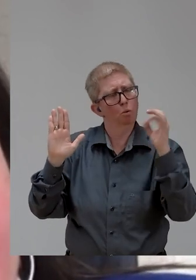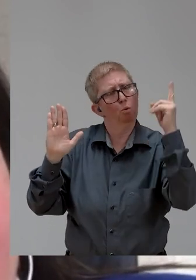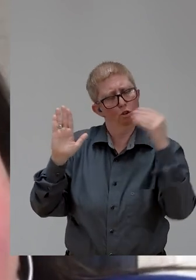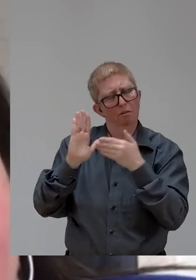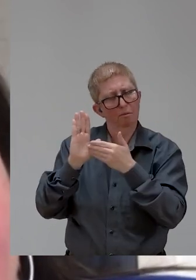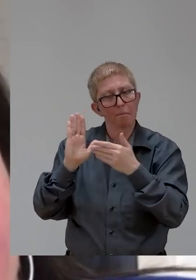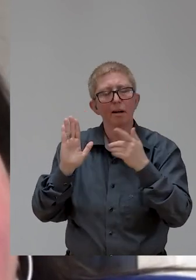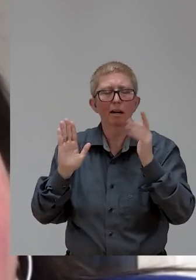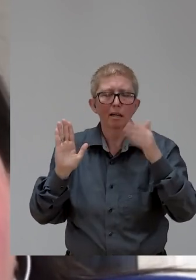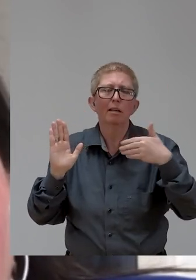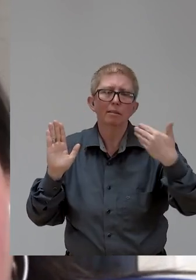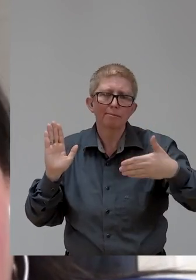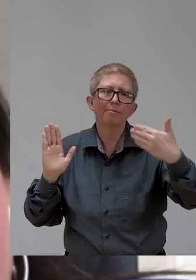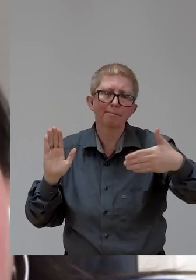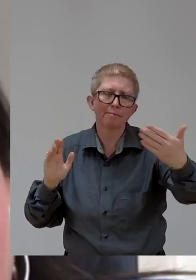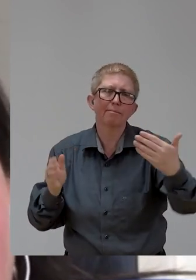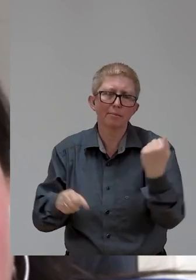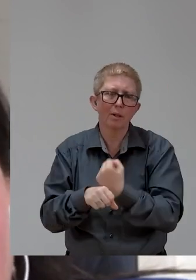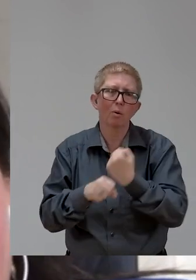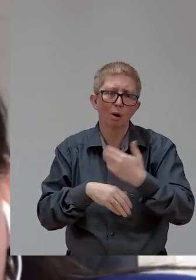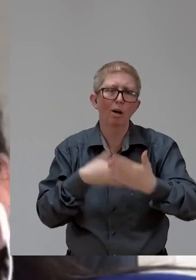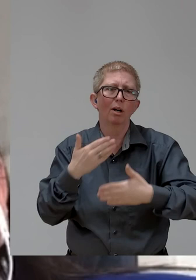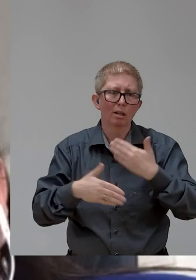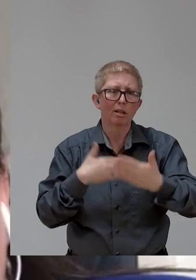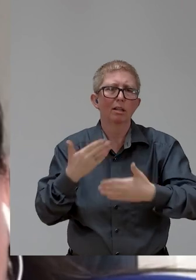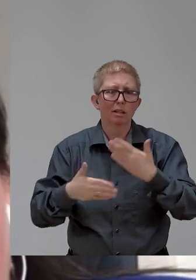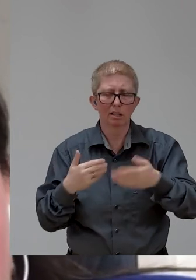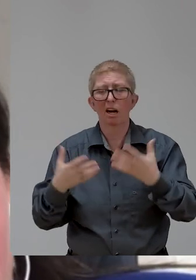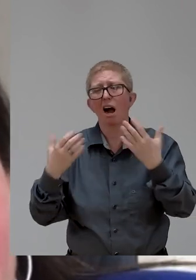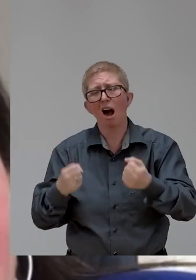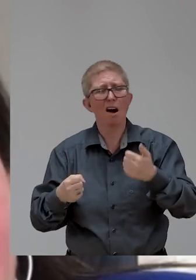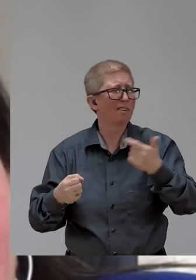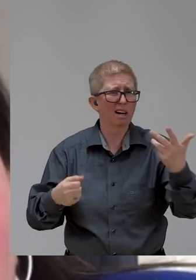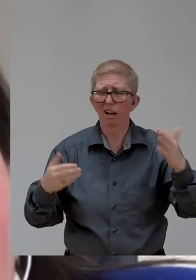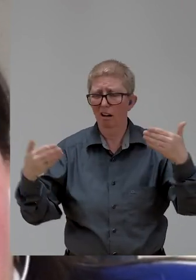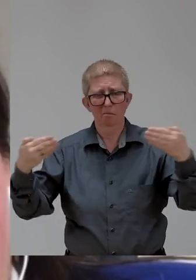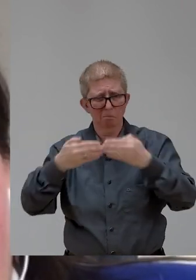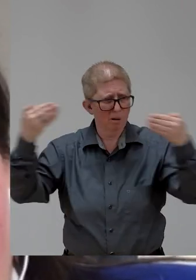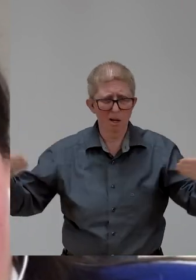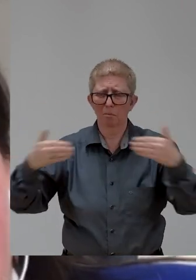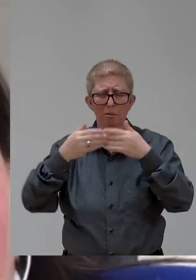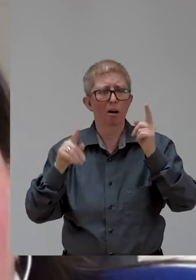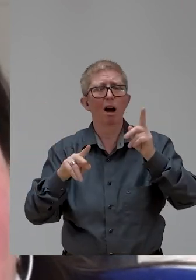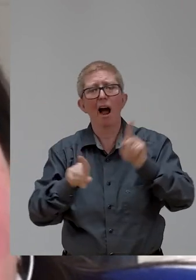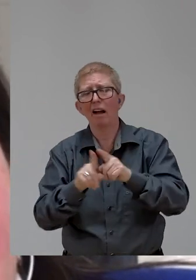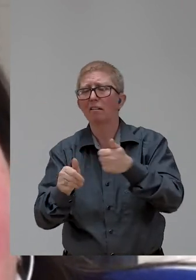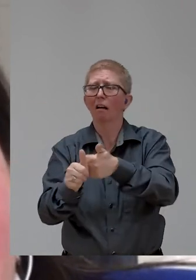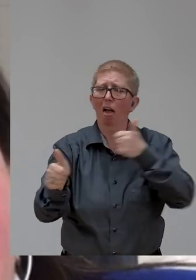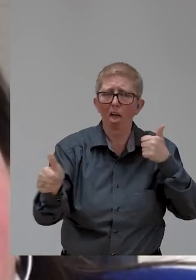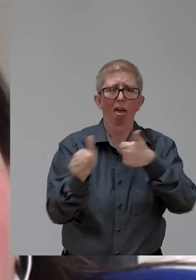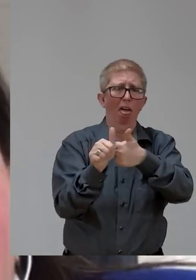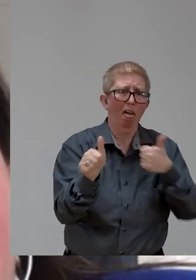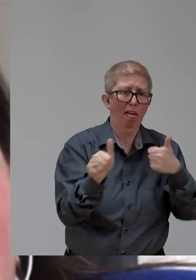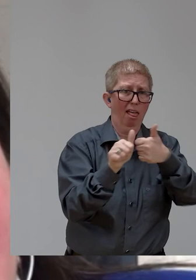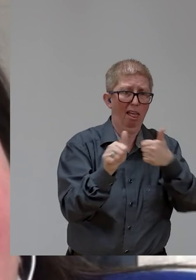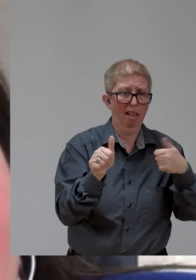the challenges are in a very concrete way. I, I also think, uh, based on, uh, the data that we've seen so far as well, it's, it's a bit,